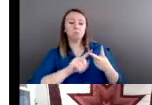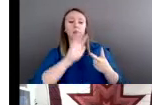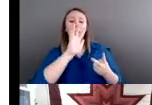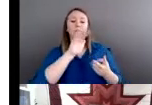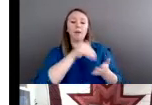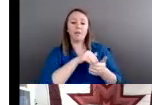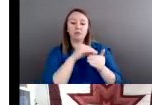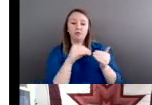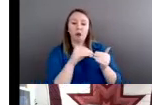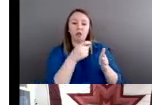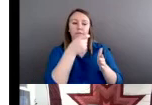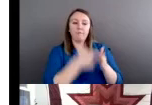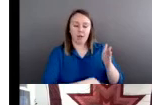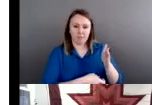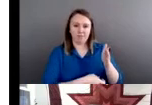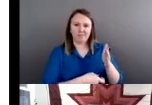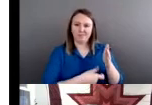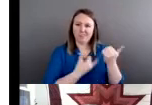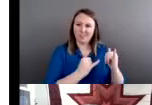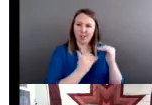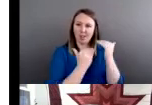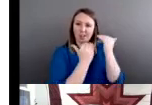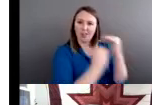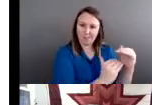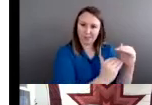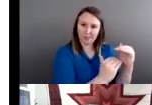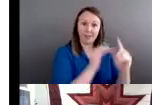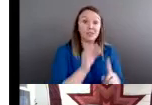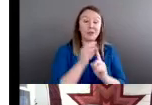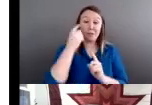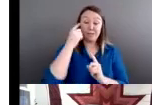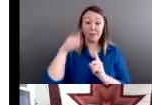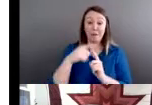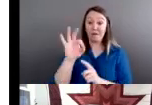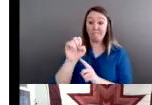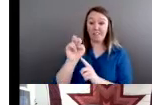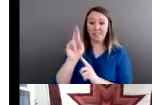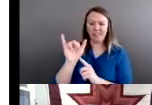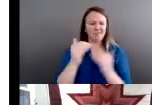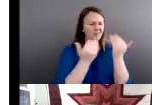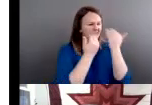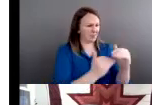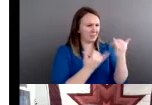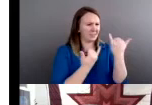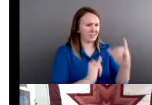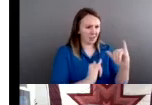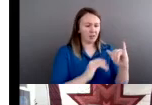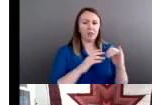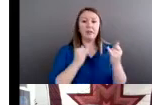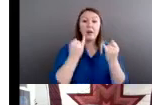pretty limiting, especially when you think about felonies. Right. So imagine a survivor